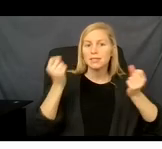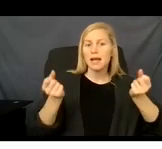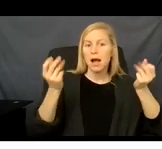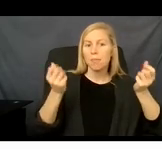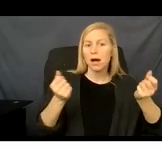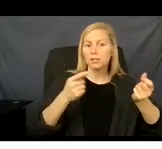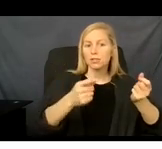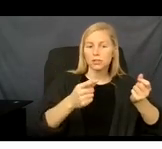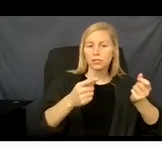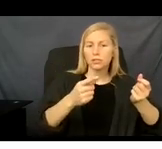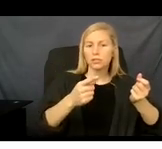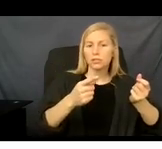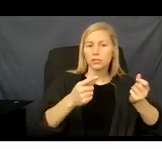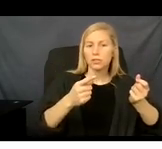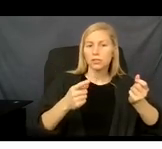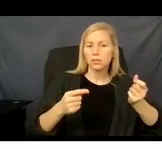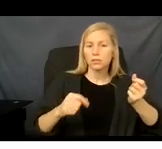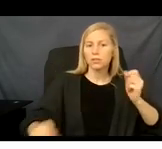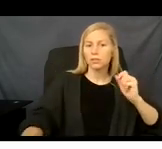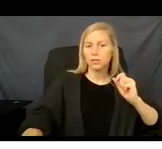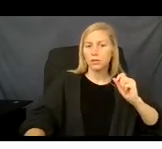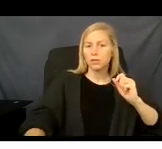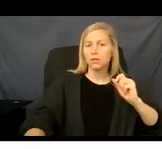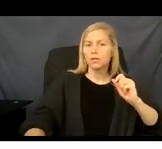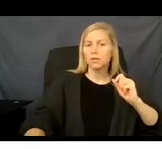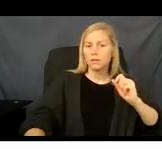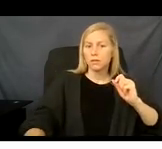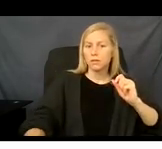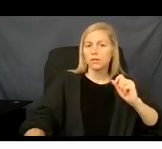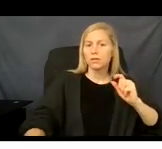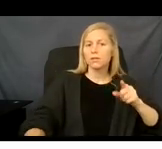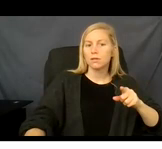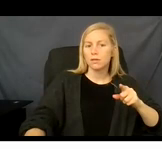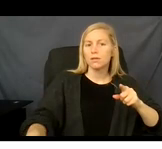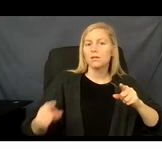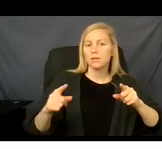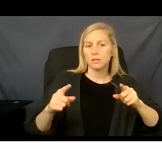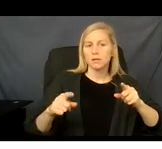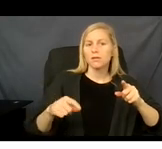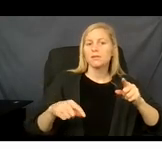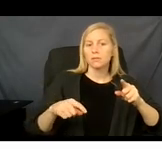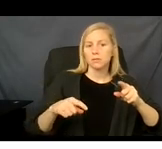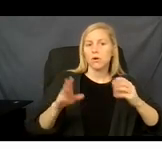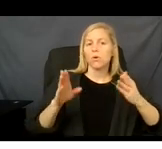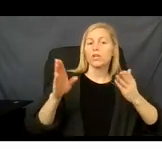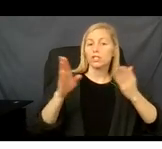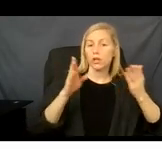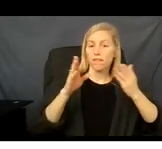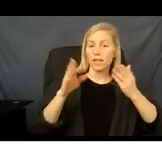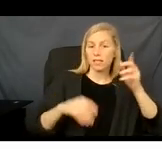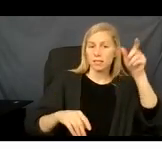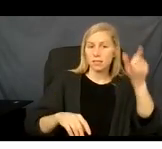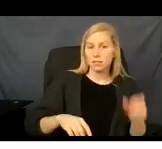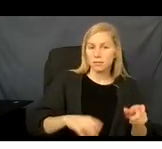And that is outpatient clinic in hospital or freestanding clinics such as community health center. There will be no co